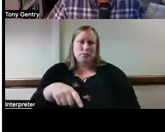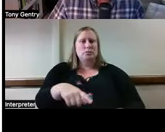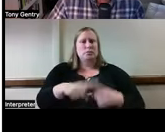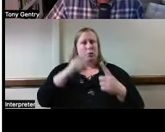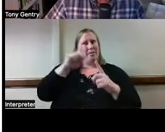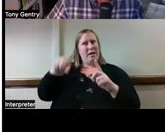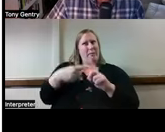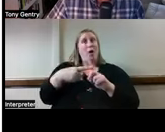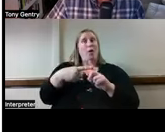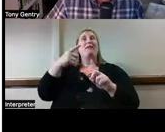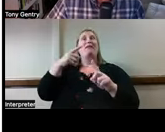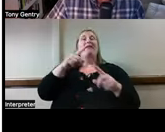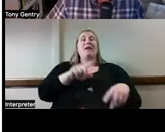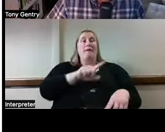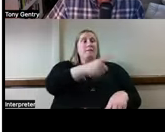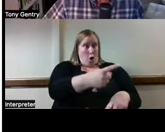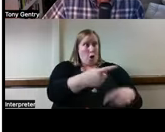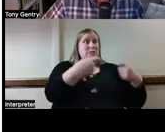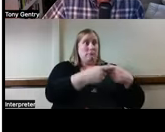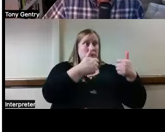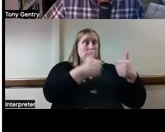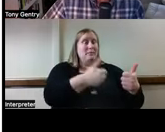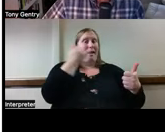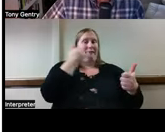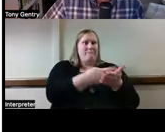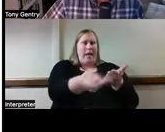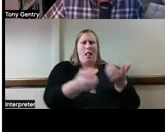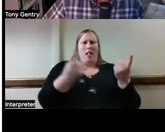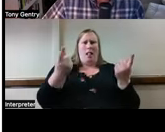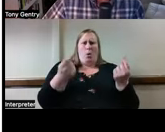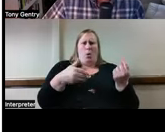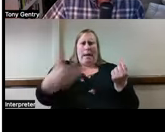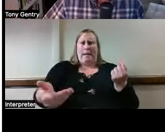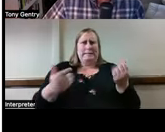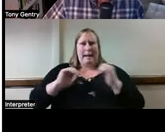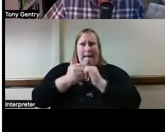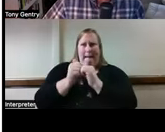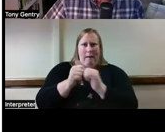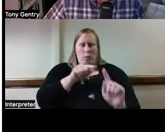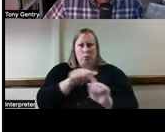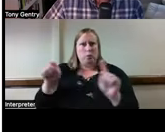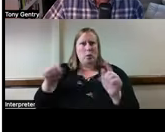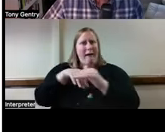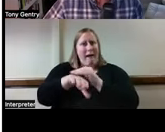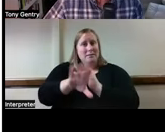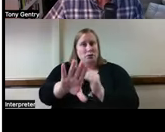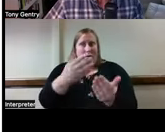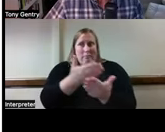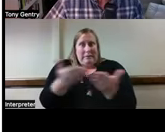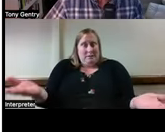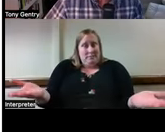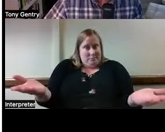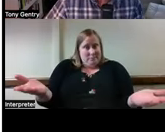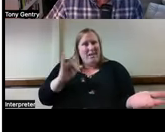kind of fail-safe support around what happens when those things go into play. And that's just one of the many concerns